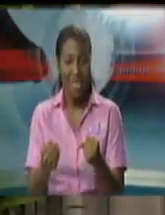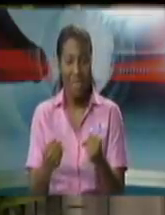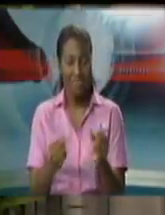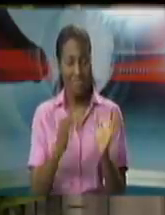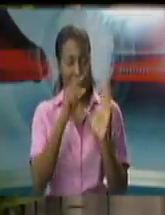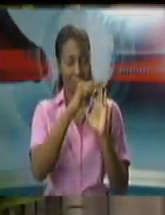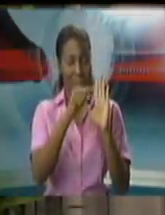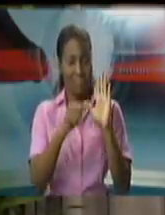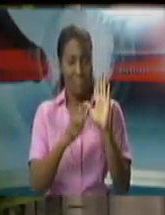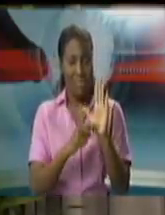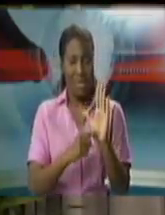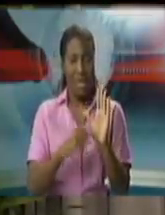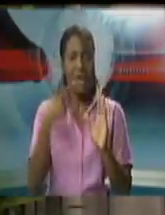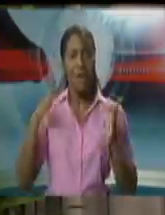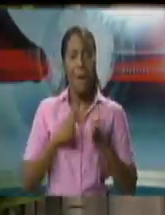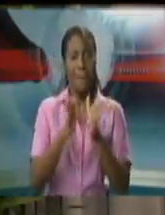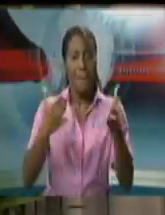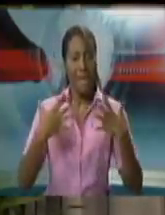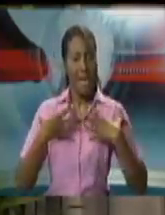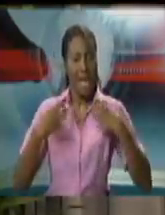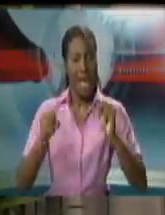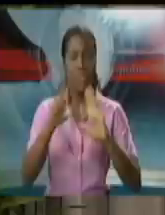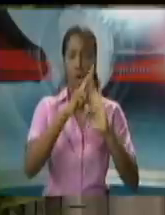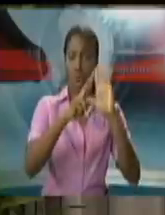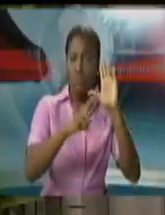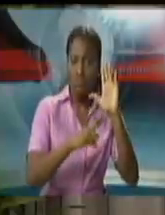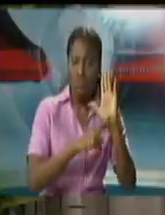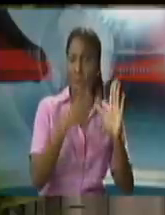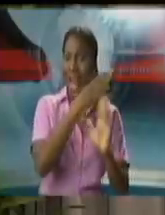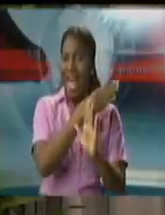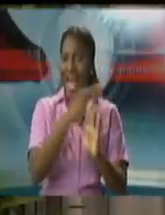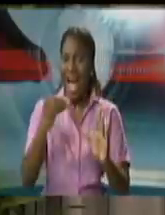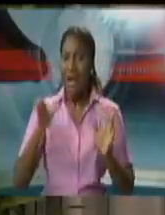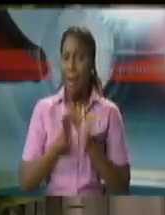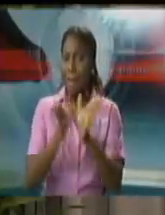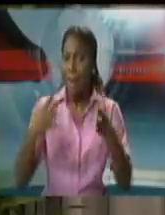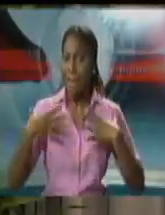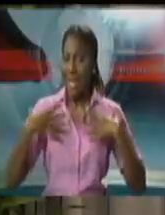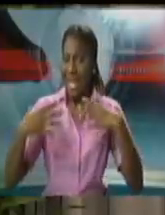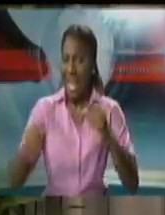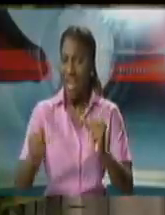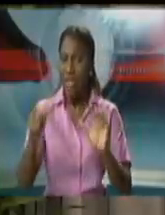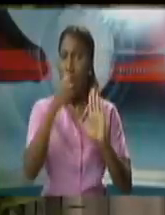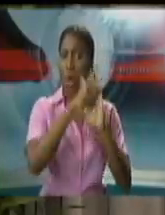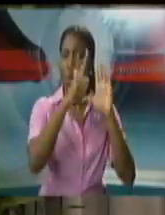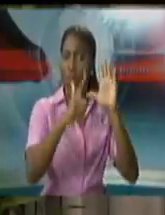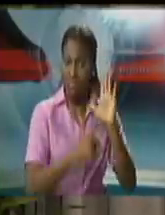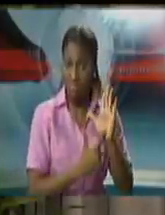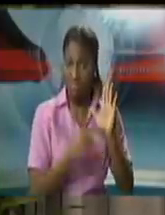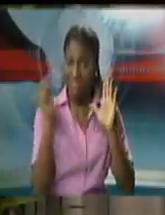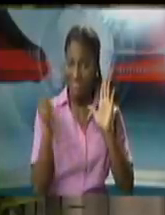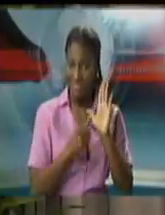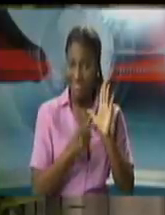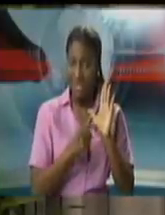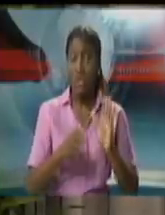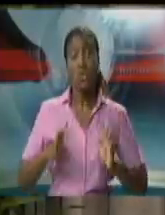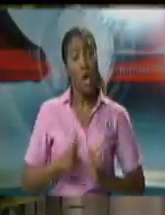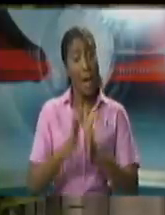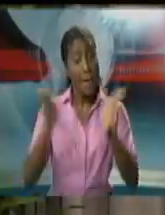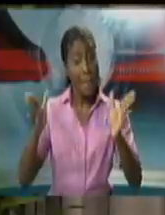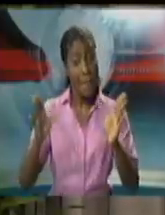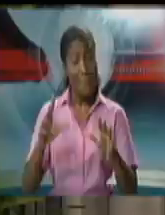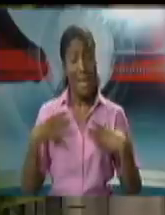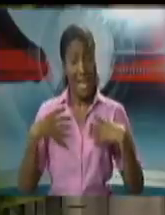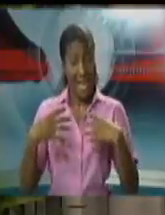regulations and under the public health act ordinance, as it's actually called. So the public health ordinance in